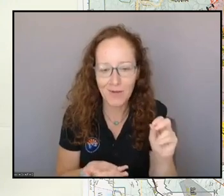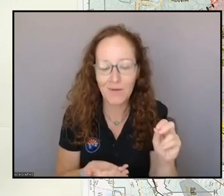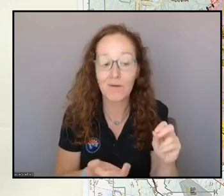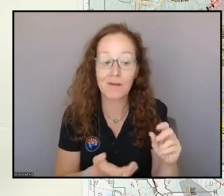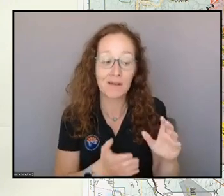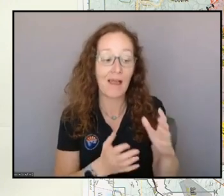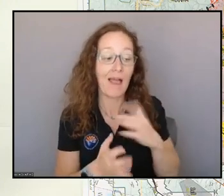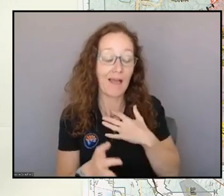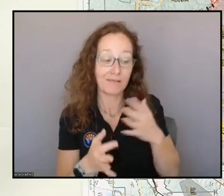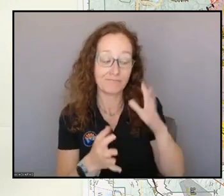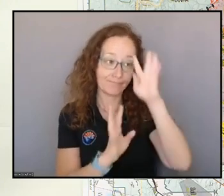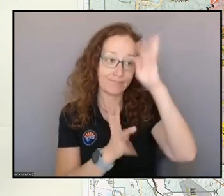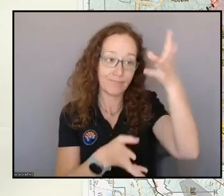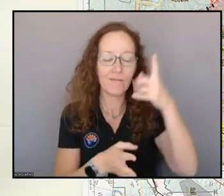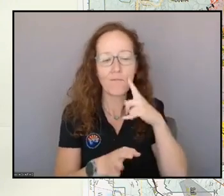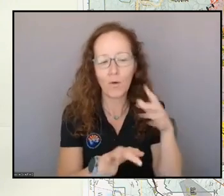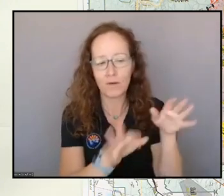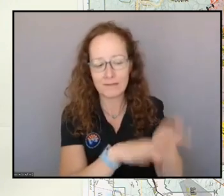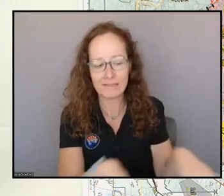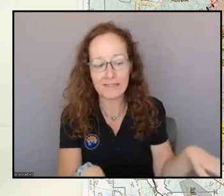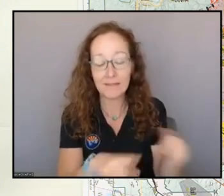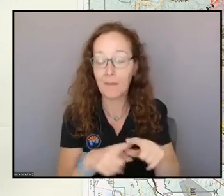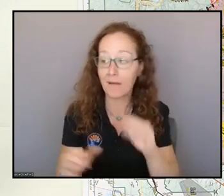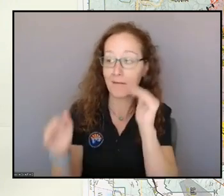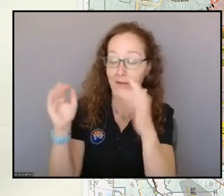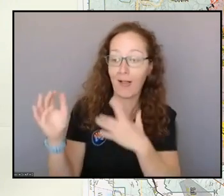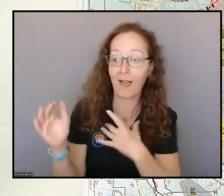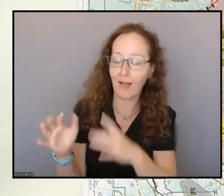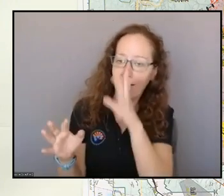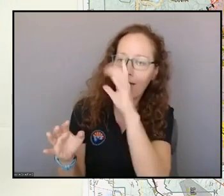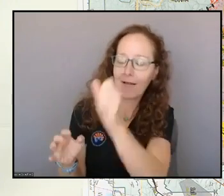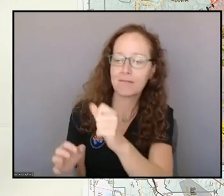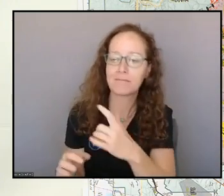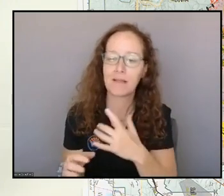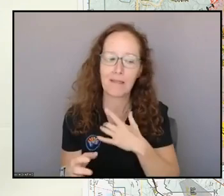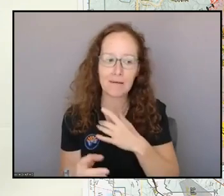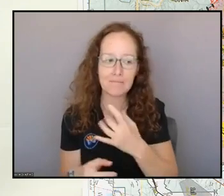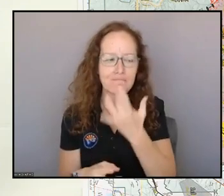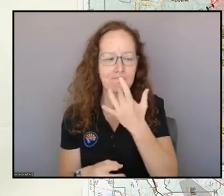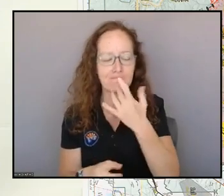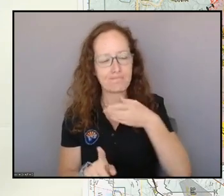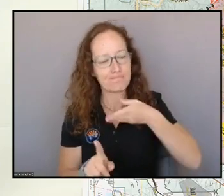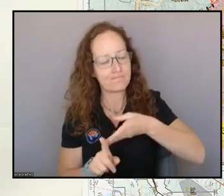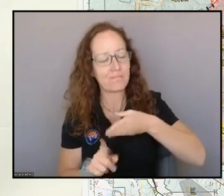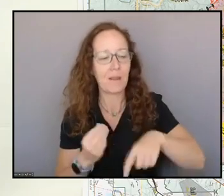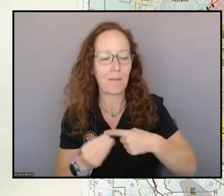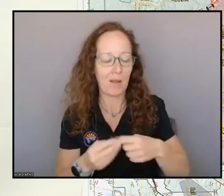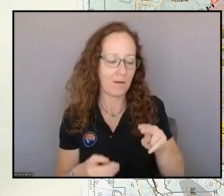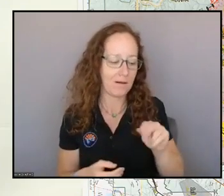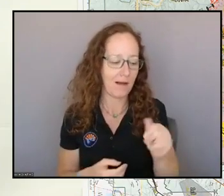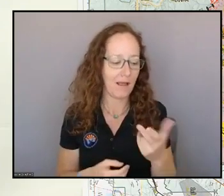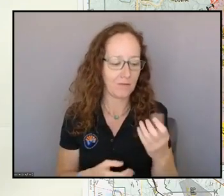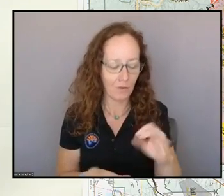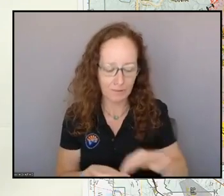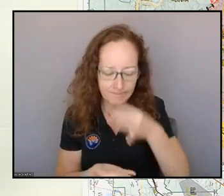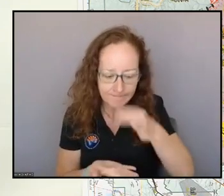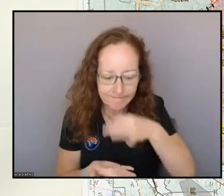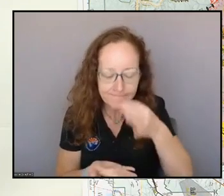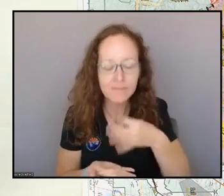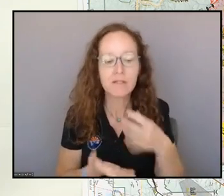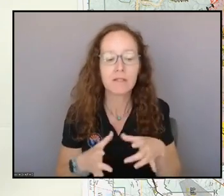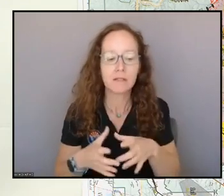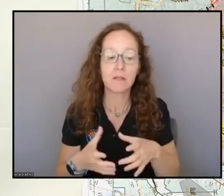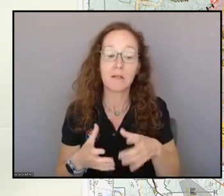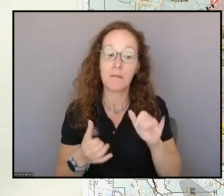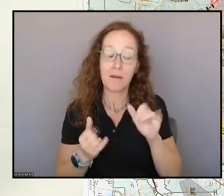meteorologists look at the atmosphere to make a forecast and to try to understand what is happening to our